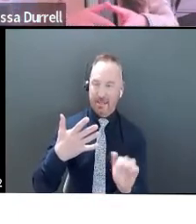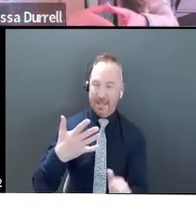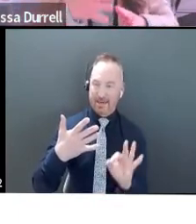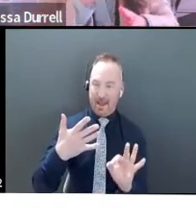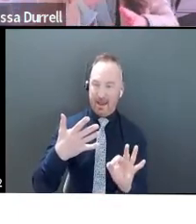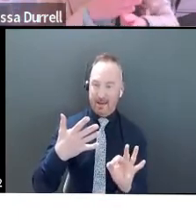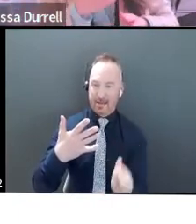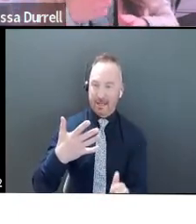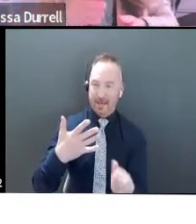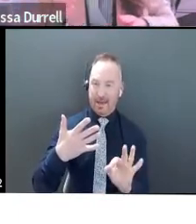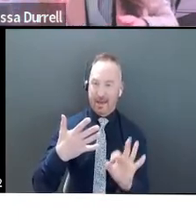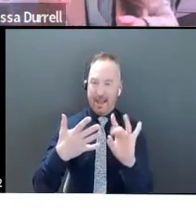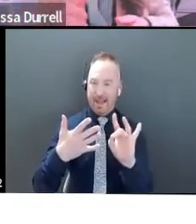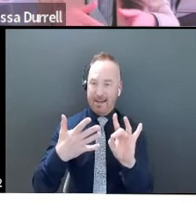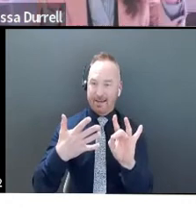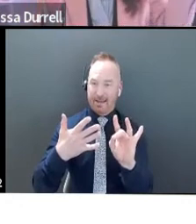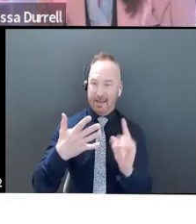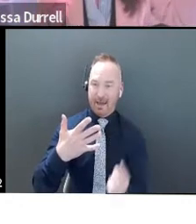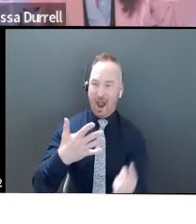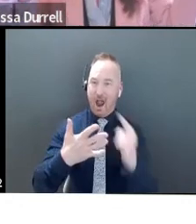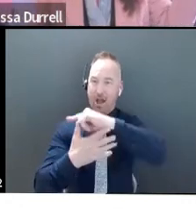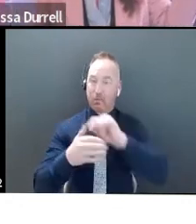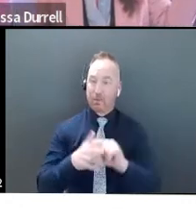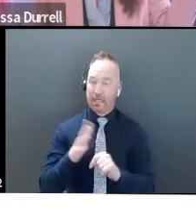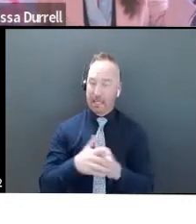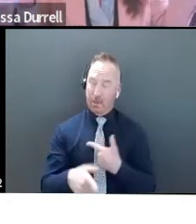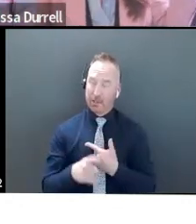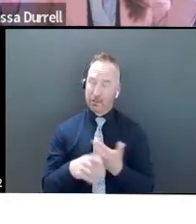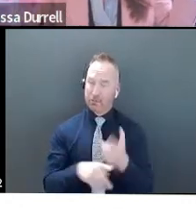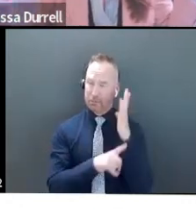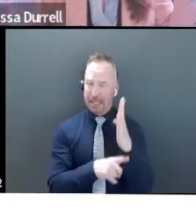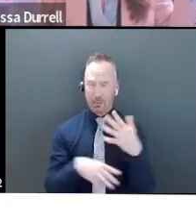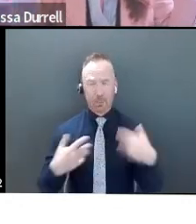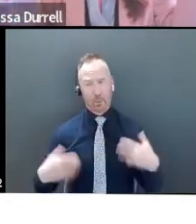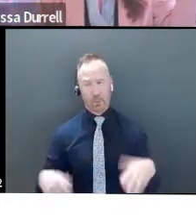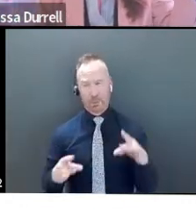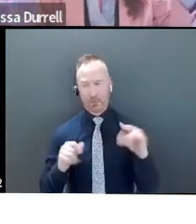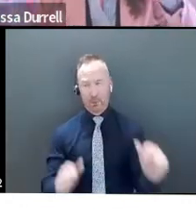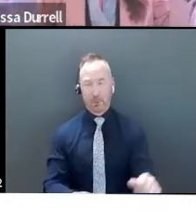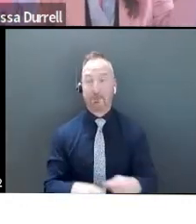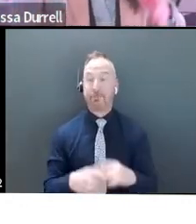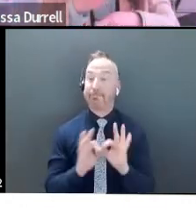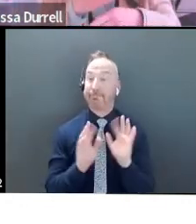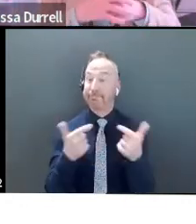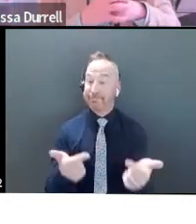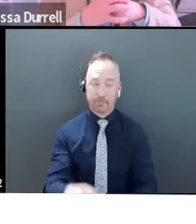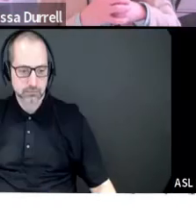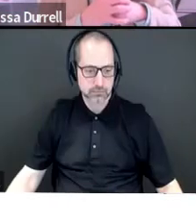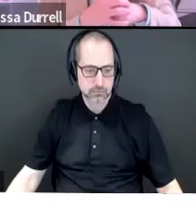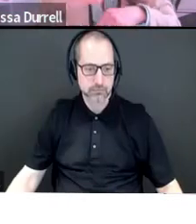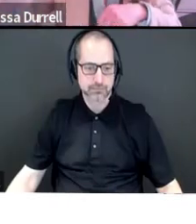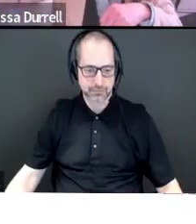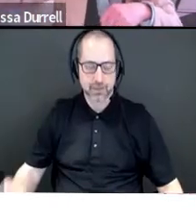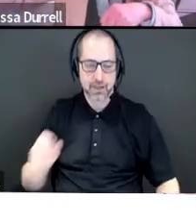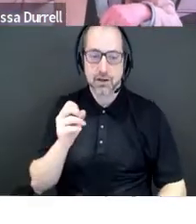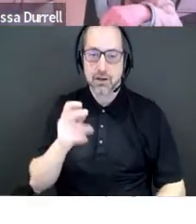What that means is you actually get stronger when you actually present one to 10, you're stronger at the end than the beginning. Most of us do this the other